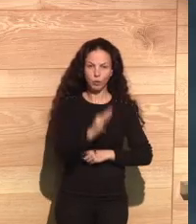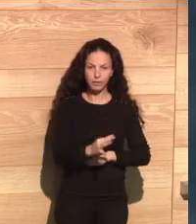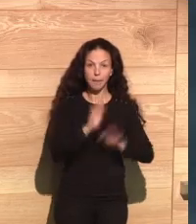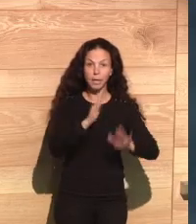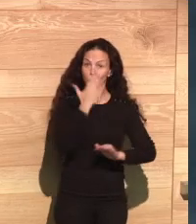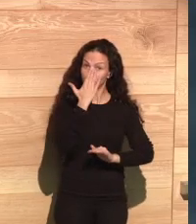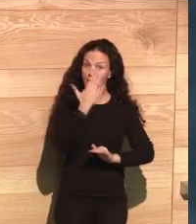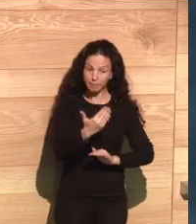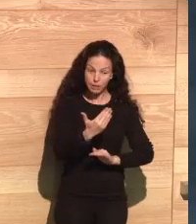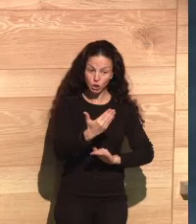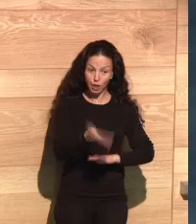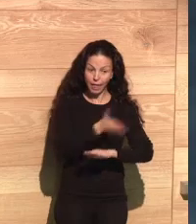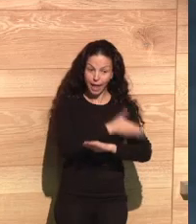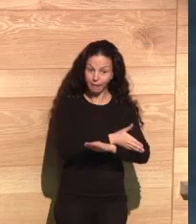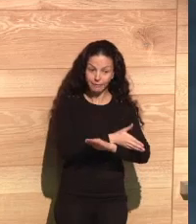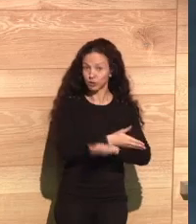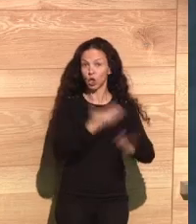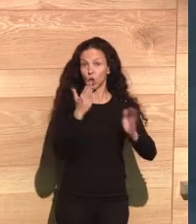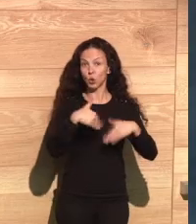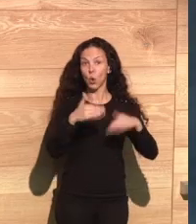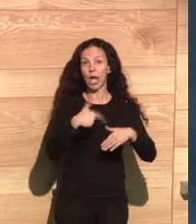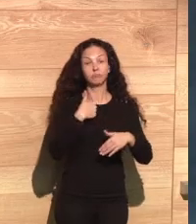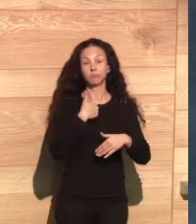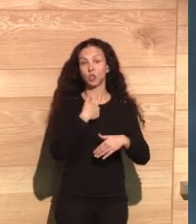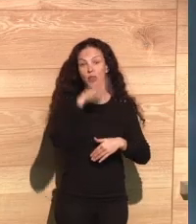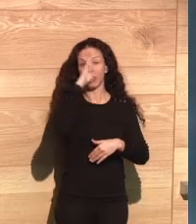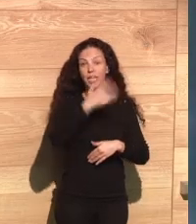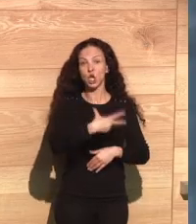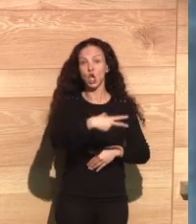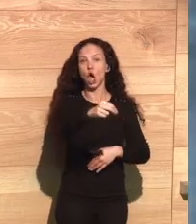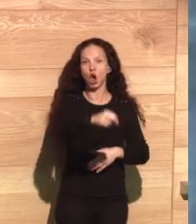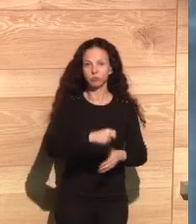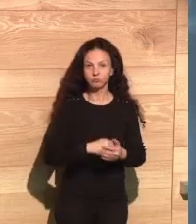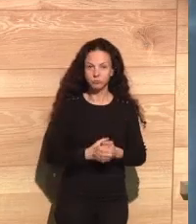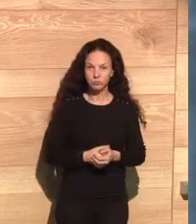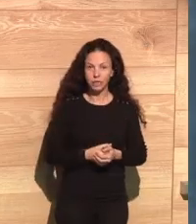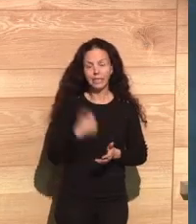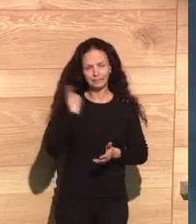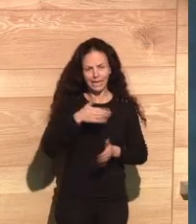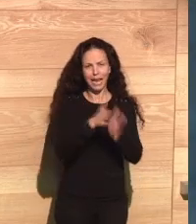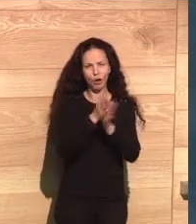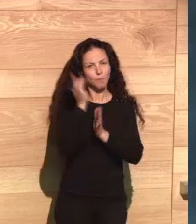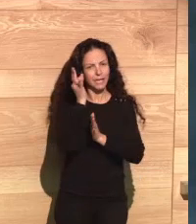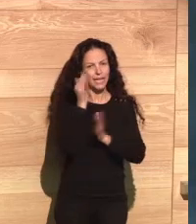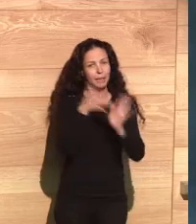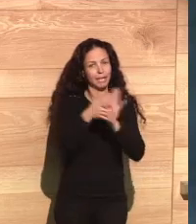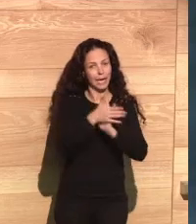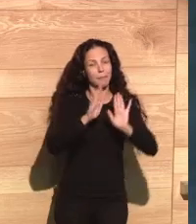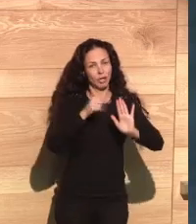got a survey that was very interesting, but they didn't ask me for my permission, so I refused